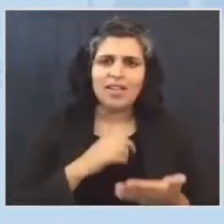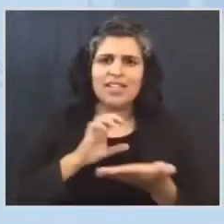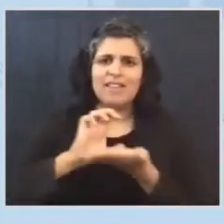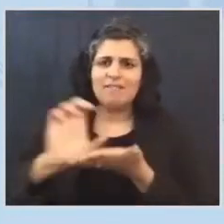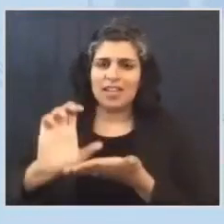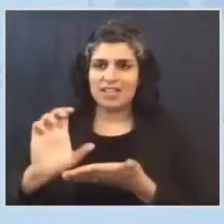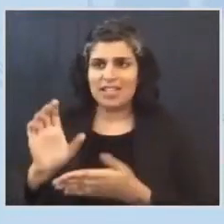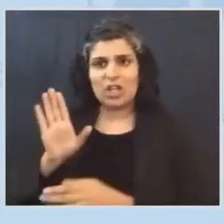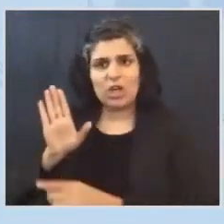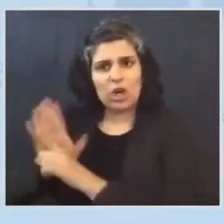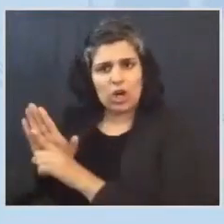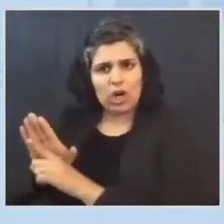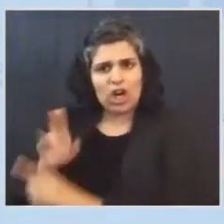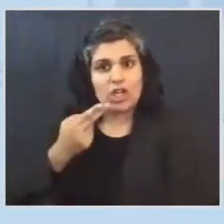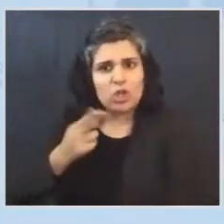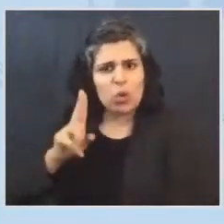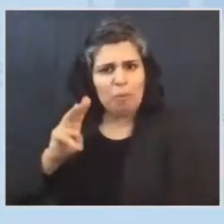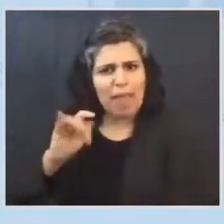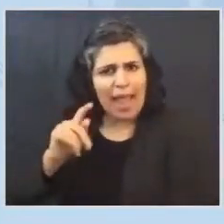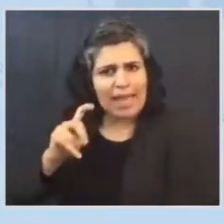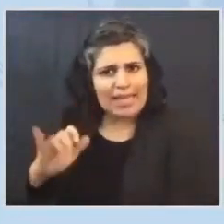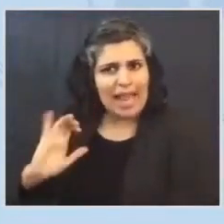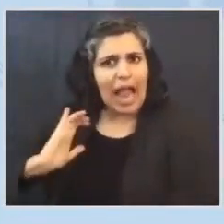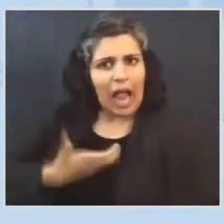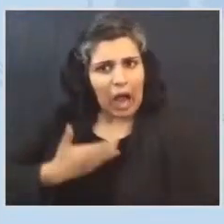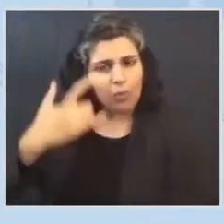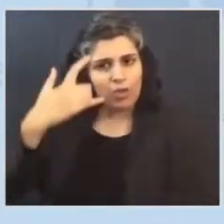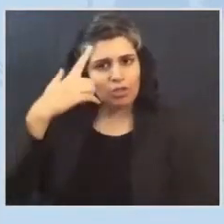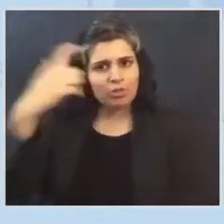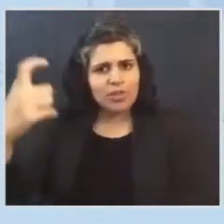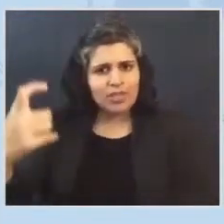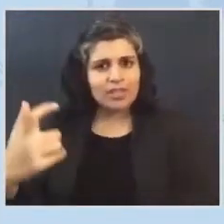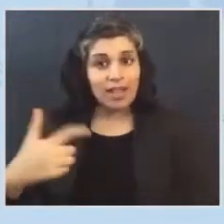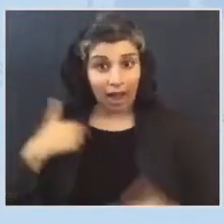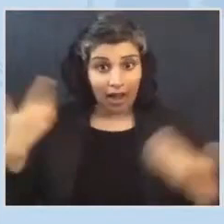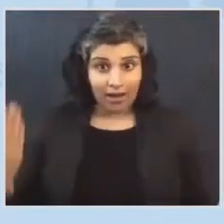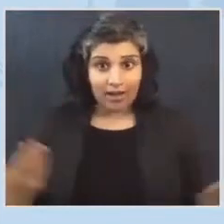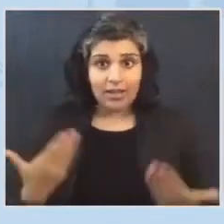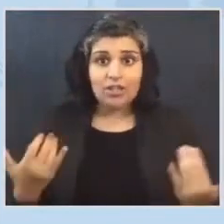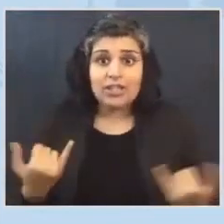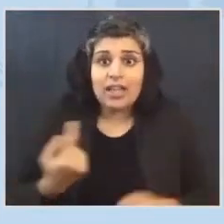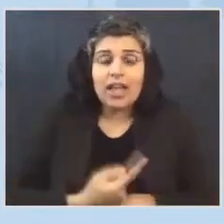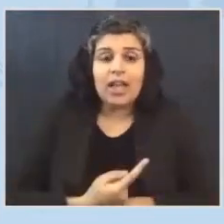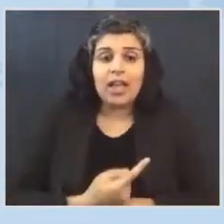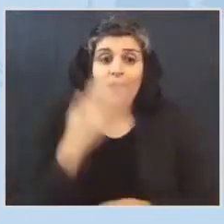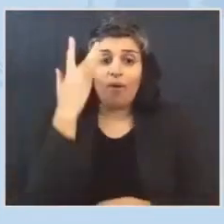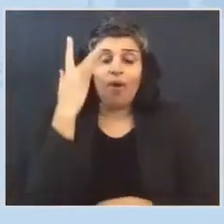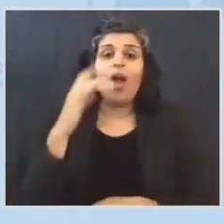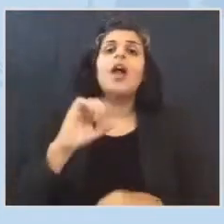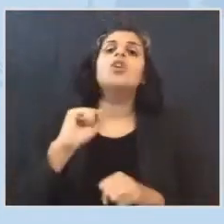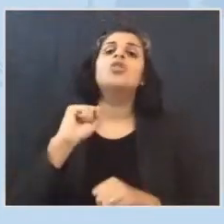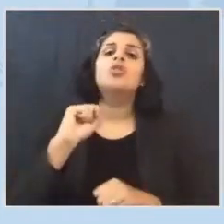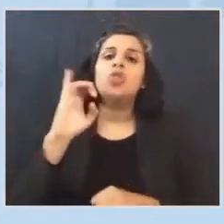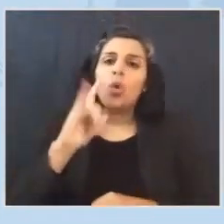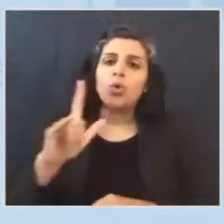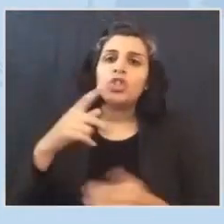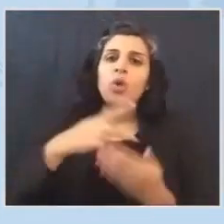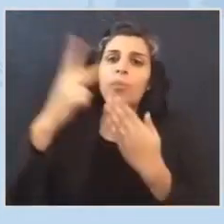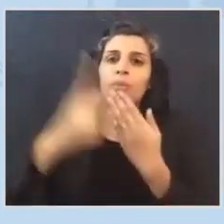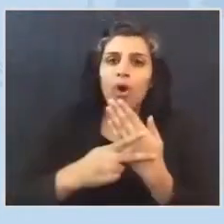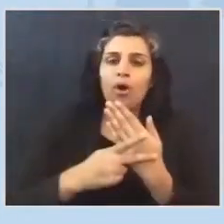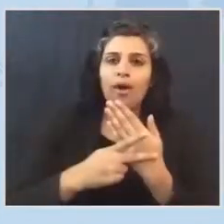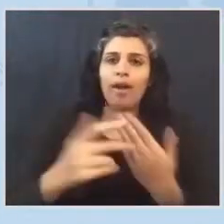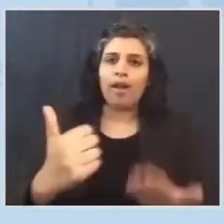and in our dreams. I'm here today because of social programs, because of